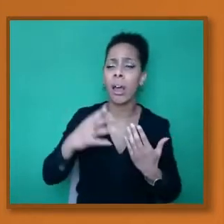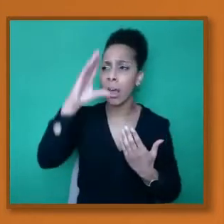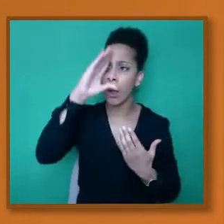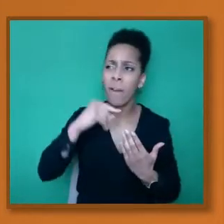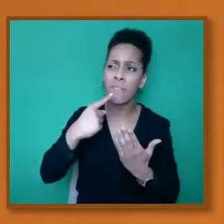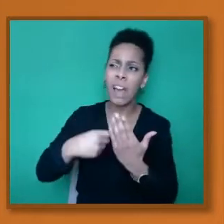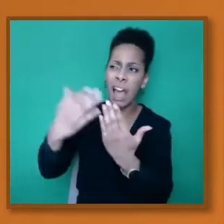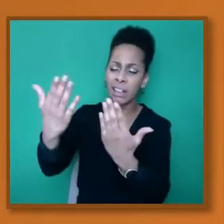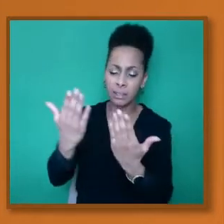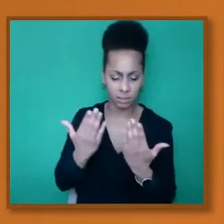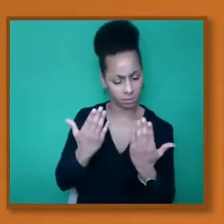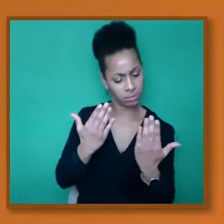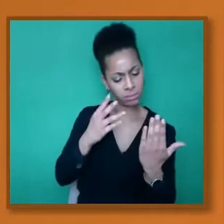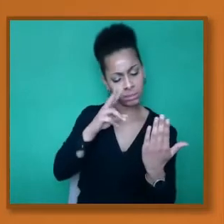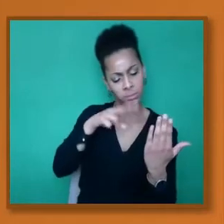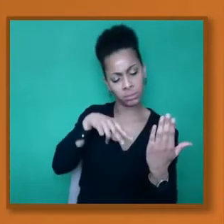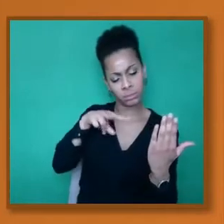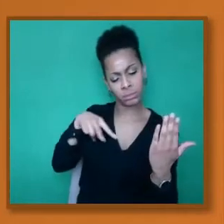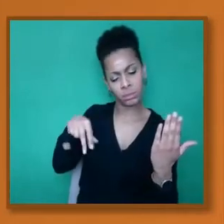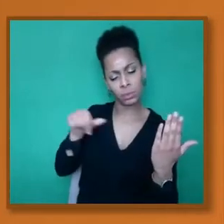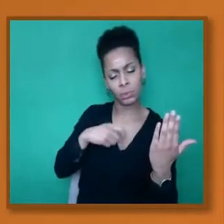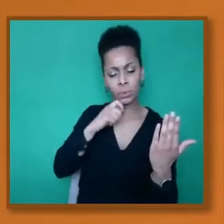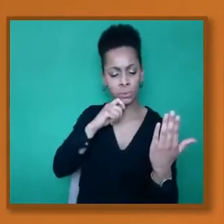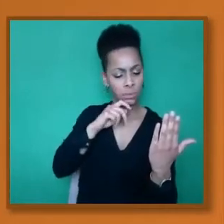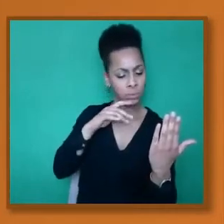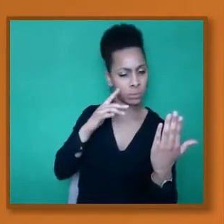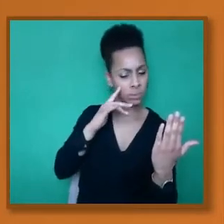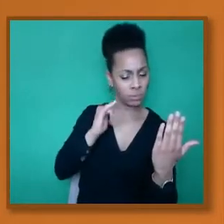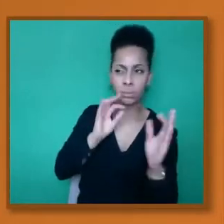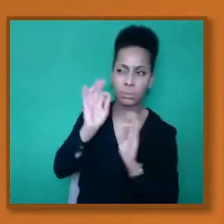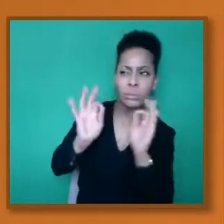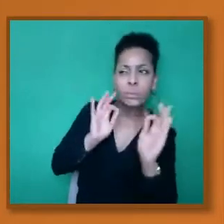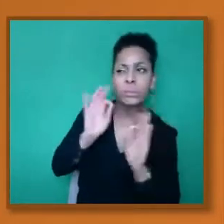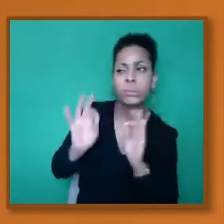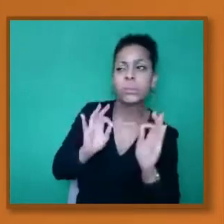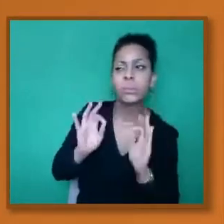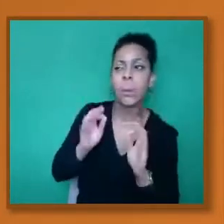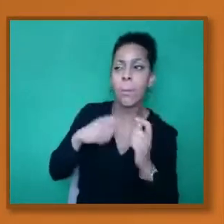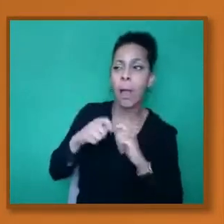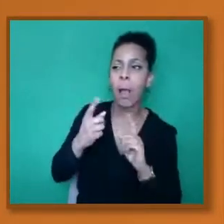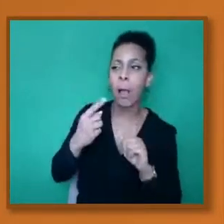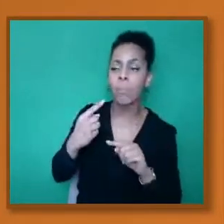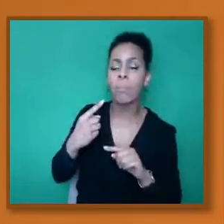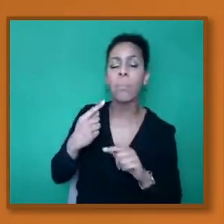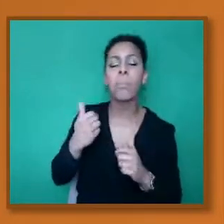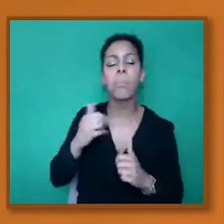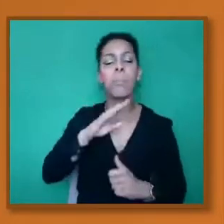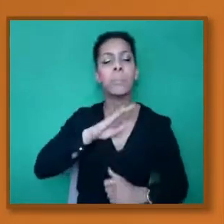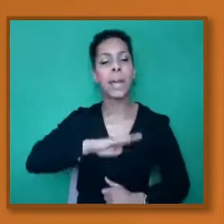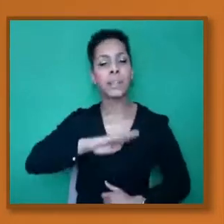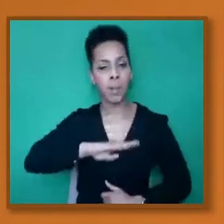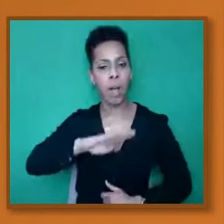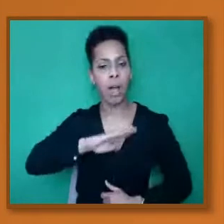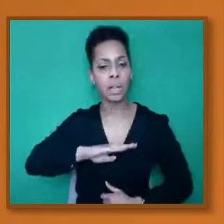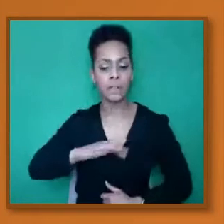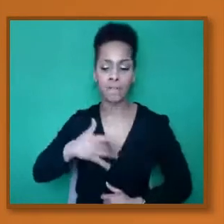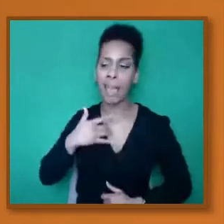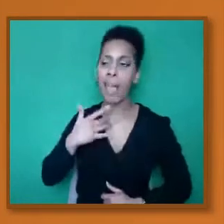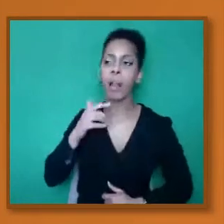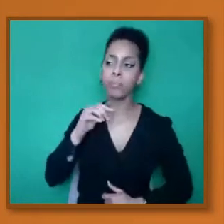that taking the vaccine or taking the vaccine is the right thing for you to do,